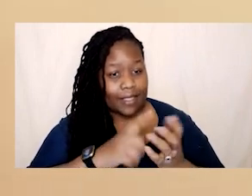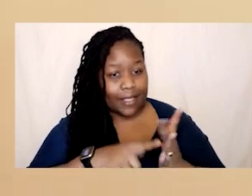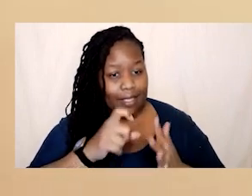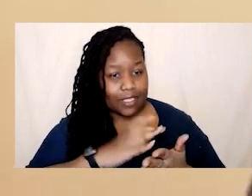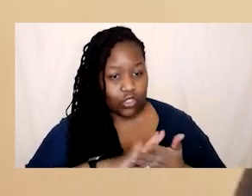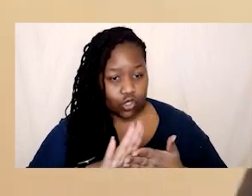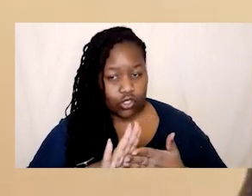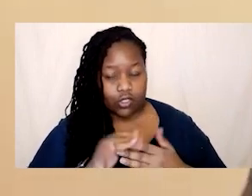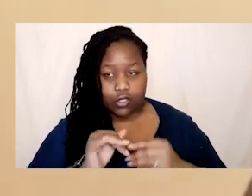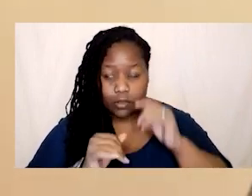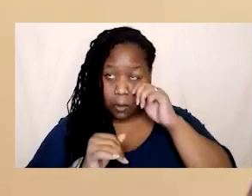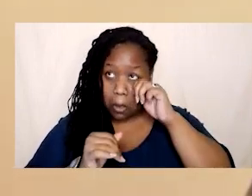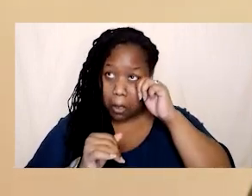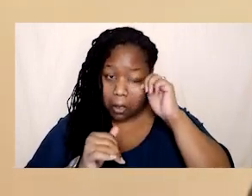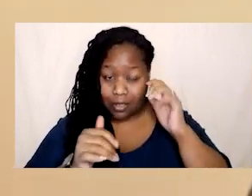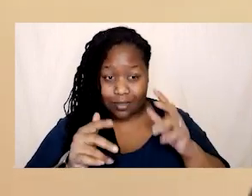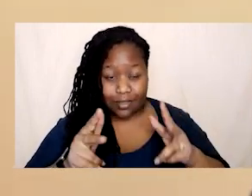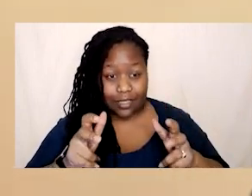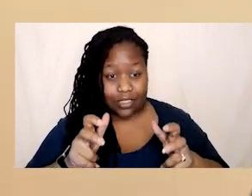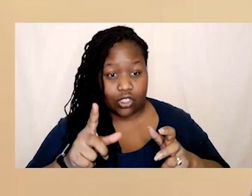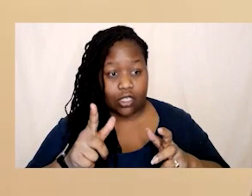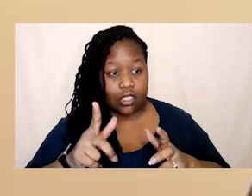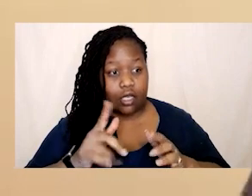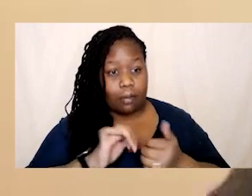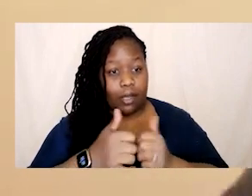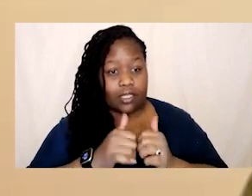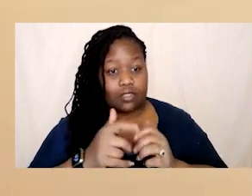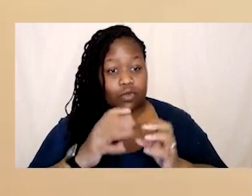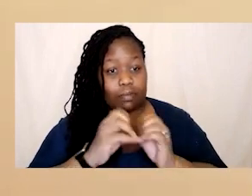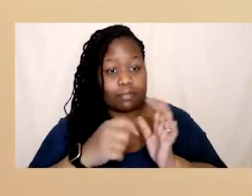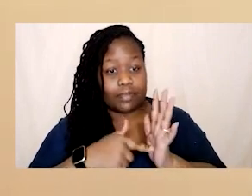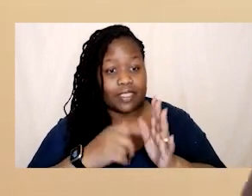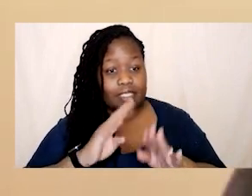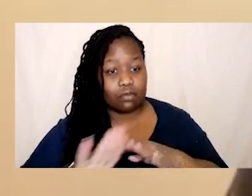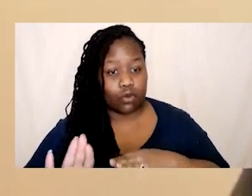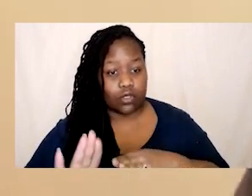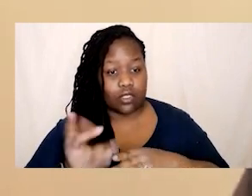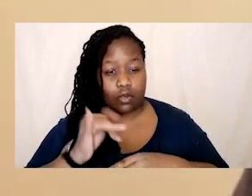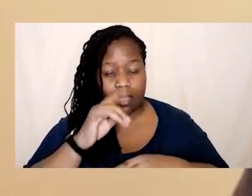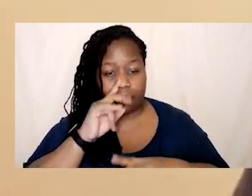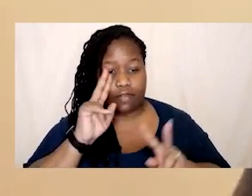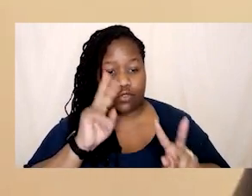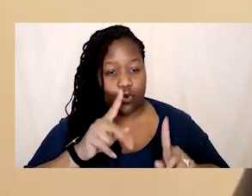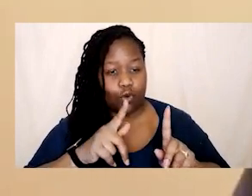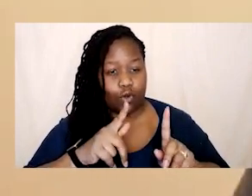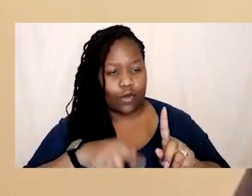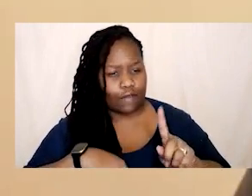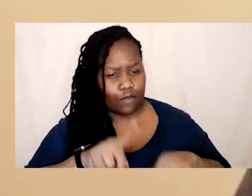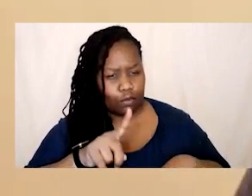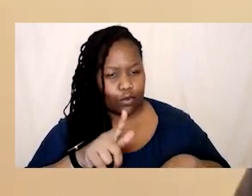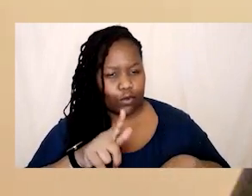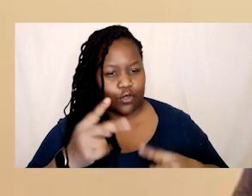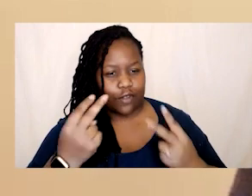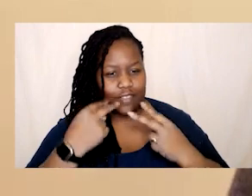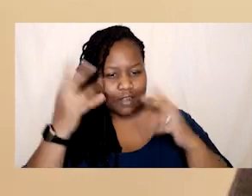was partnered with dt sport so um if anyone watches football you might have seen my afro um on the tv